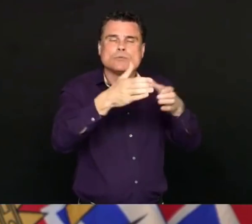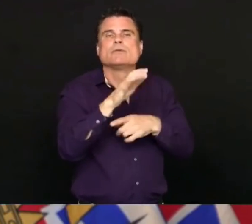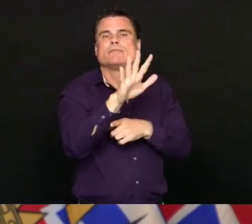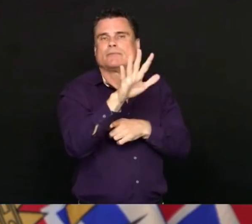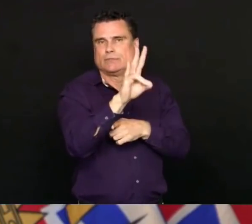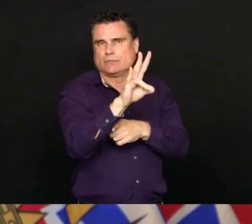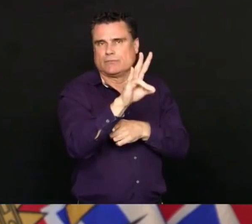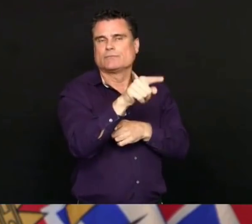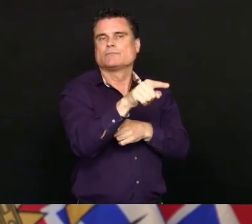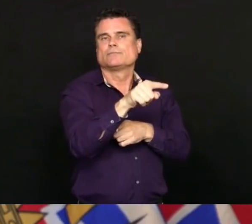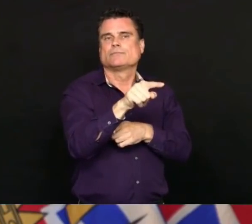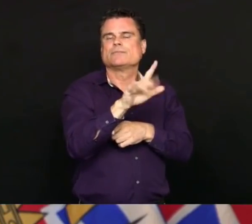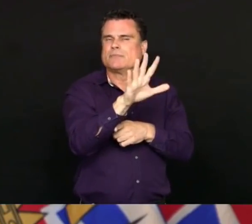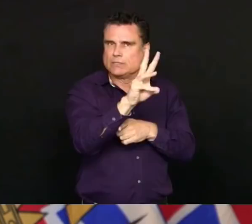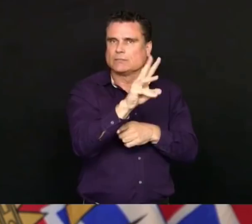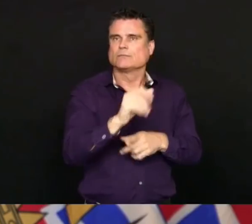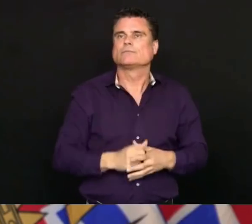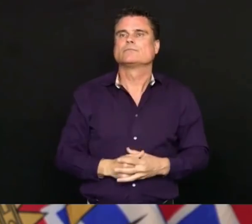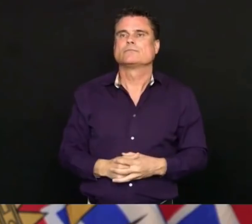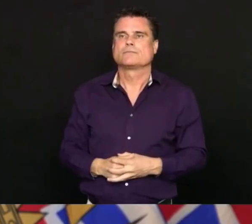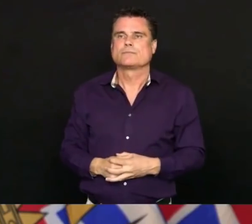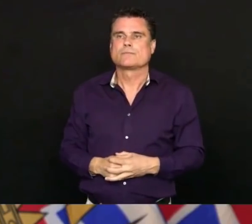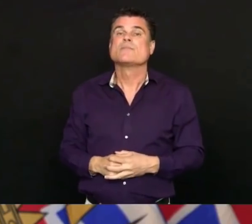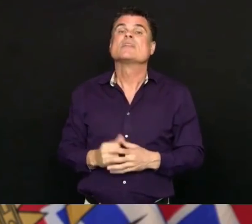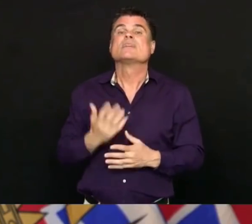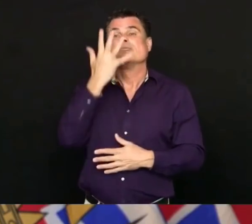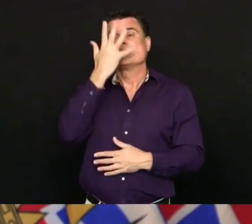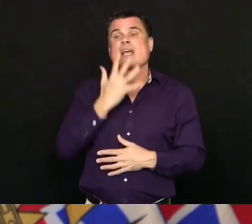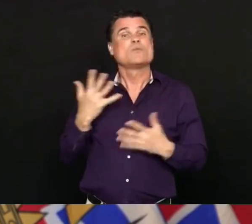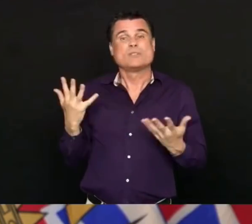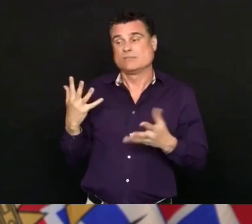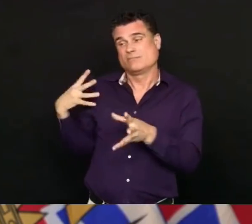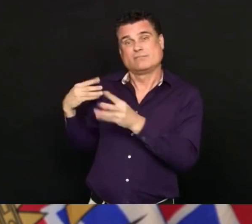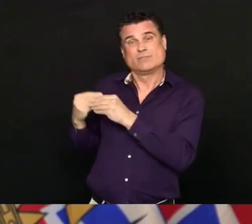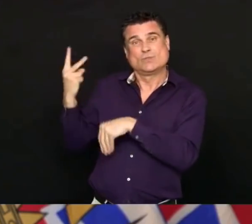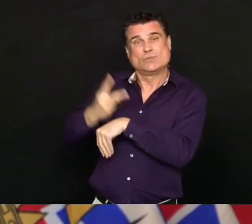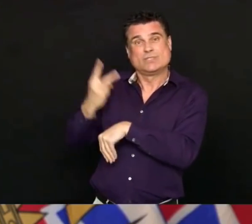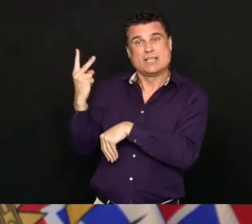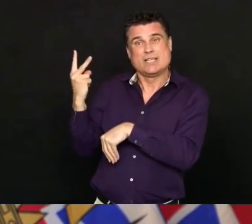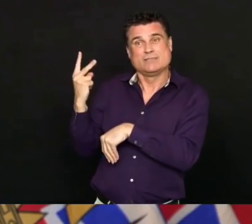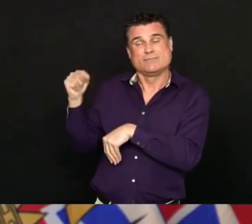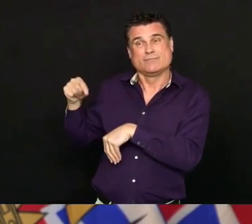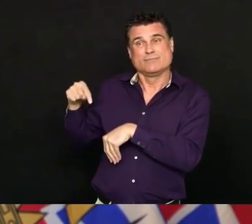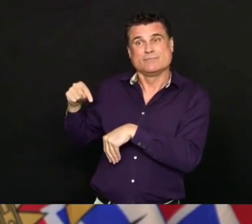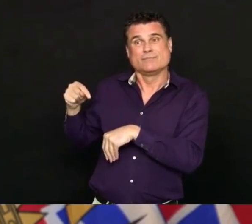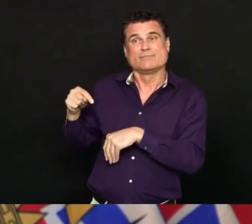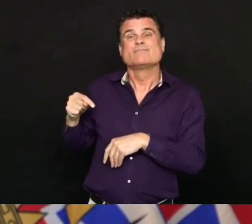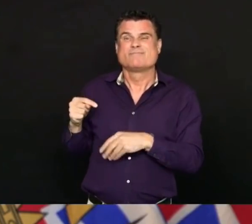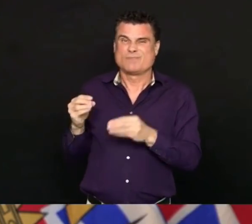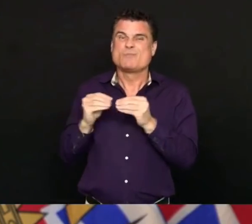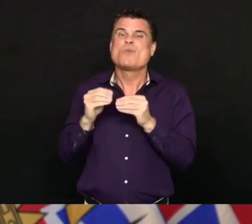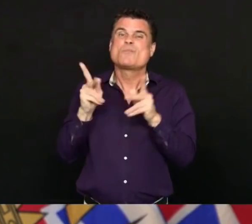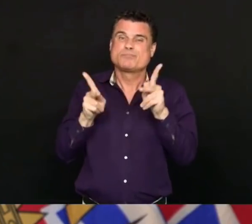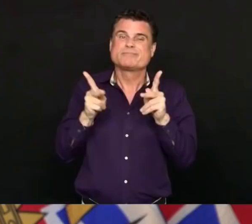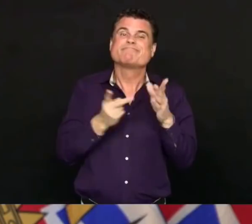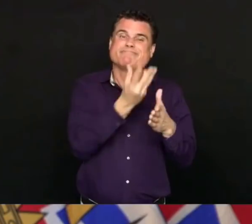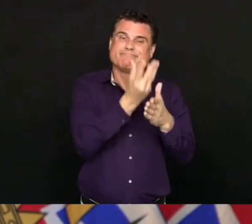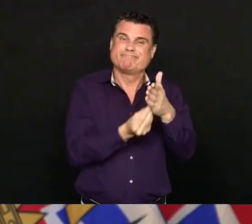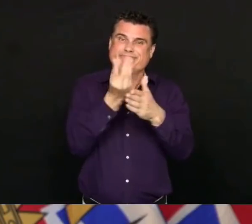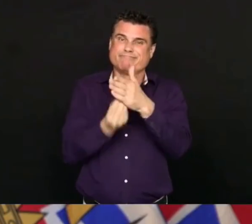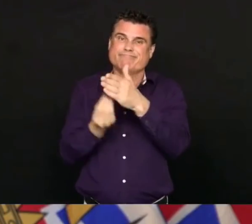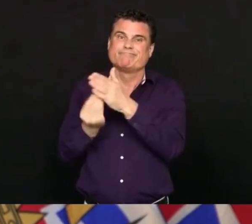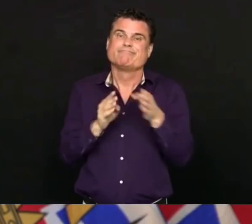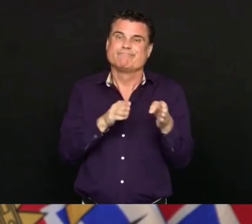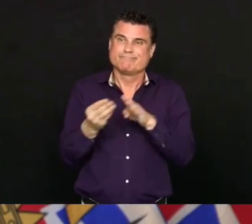Unfortunately, in the last two days, we've also seen a number of deaths increase. We've had a total of 11 new